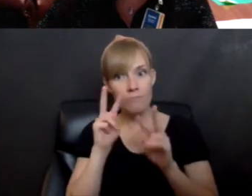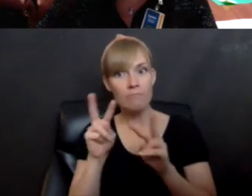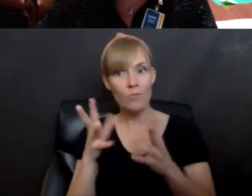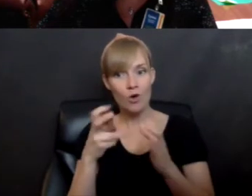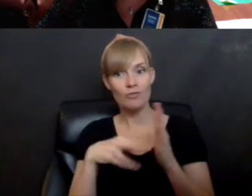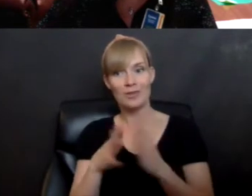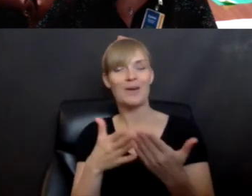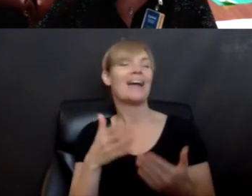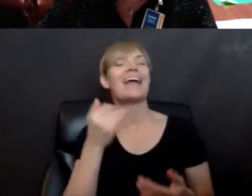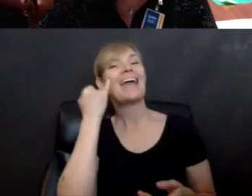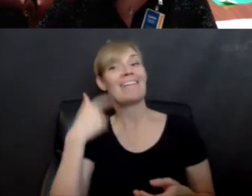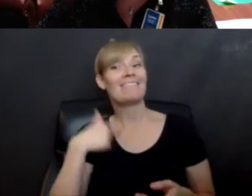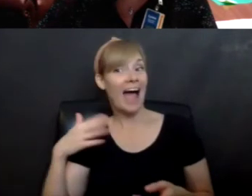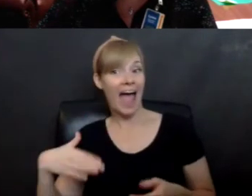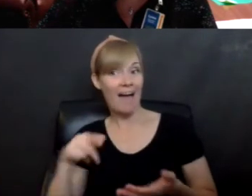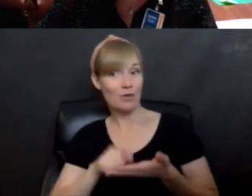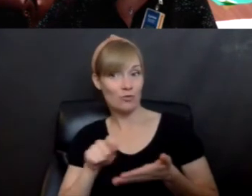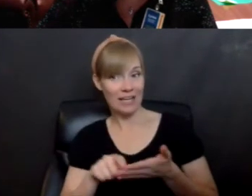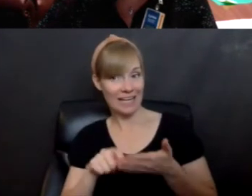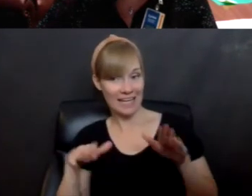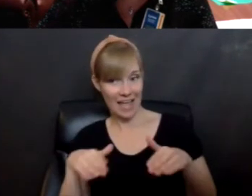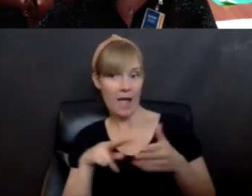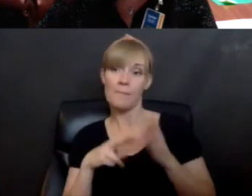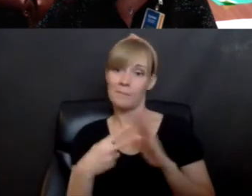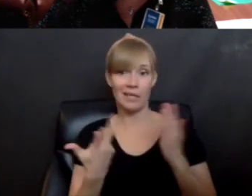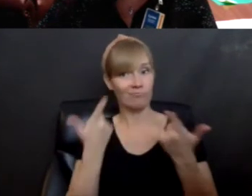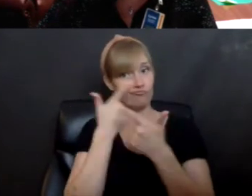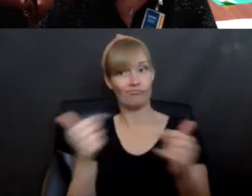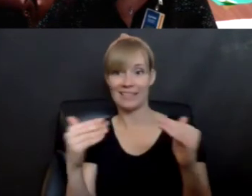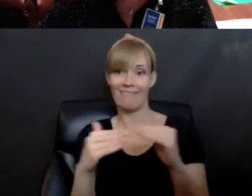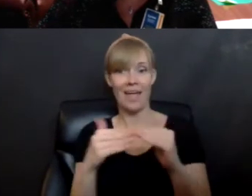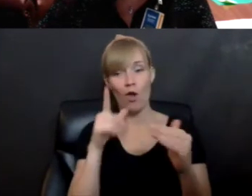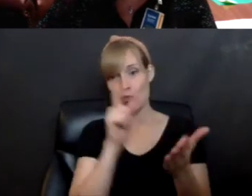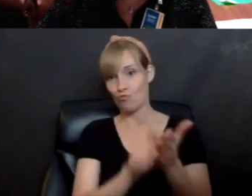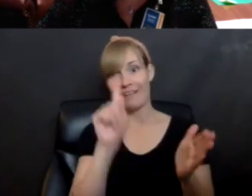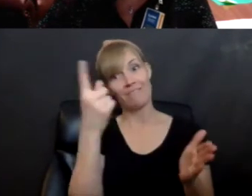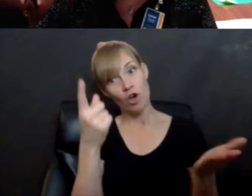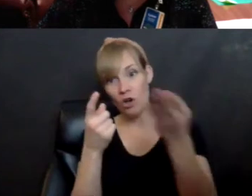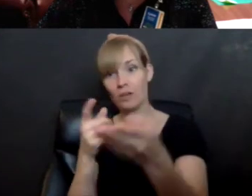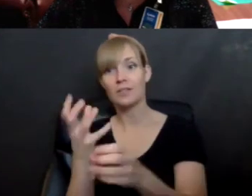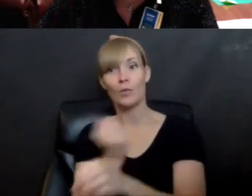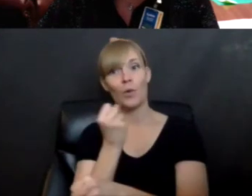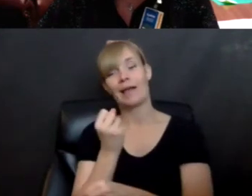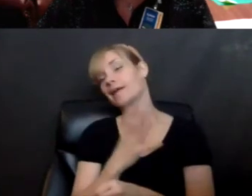If I haven't written it yet, then I think it's fair game, right? Like, but you're right. You have to be, you gotta be a little careful,